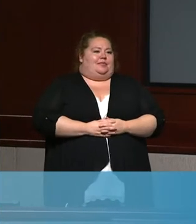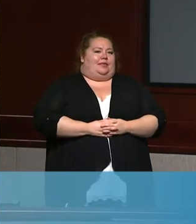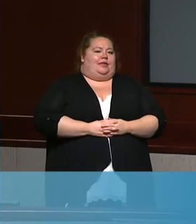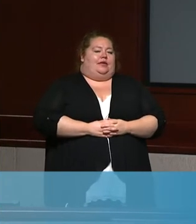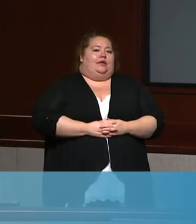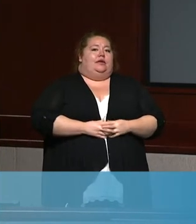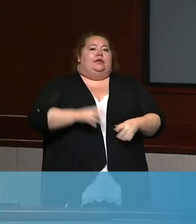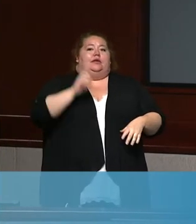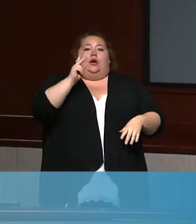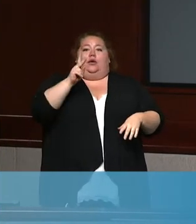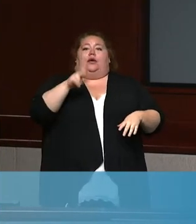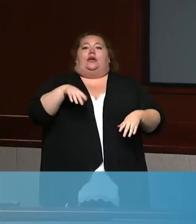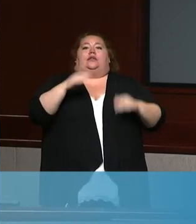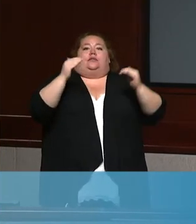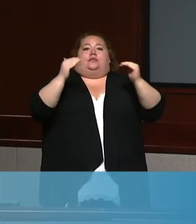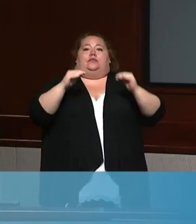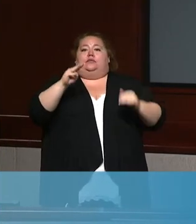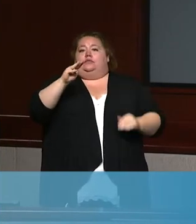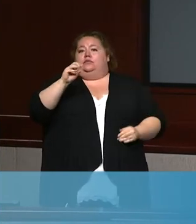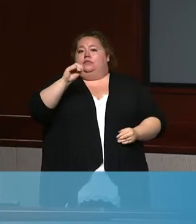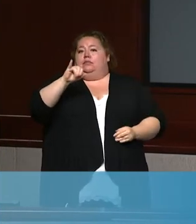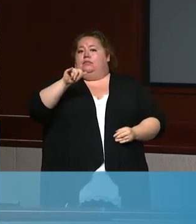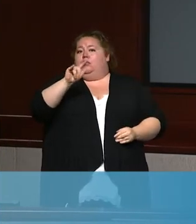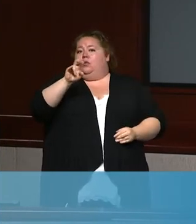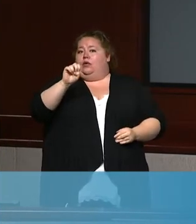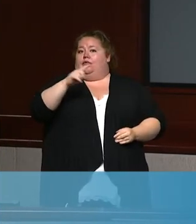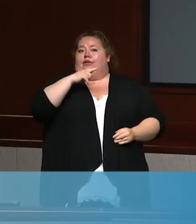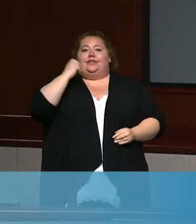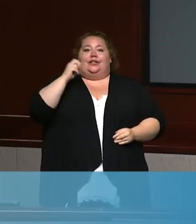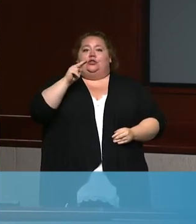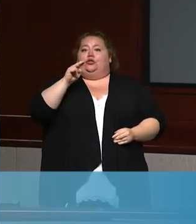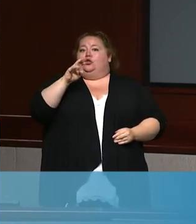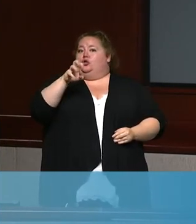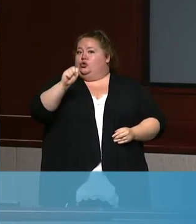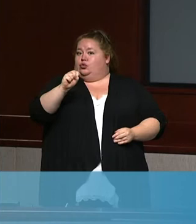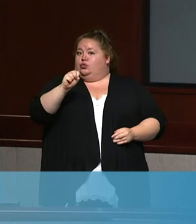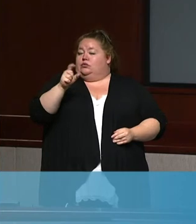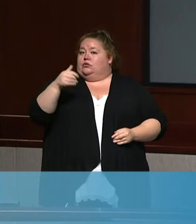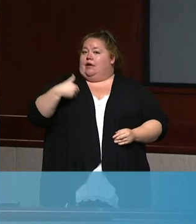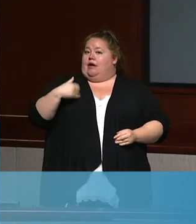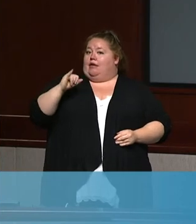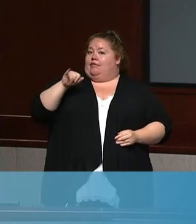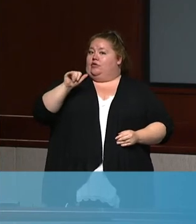Okay. Mojave Desert News. Jack, are you on the line?